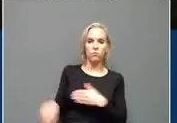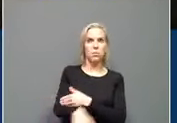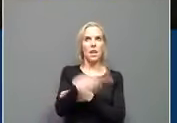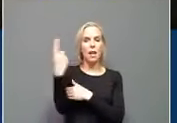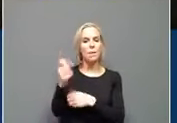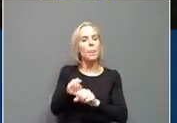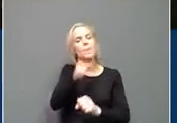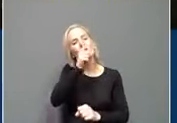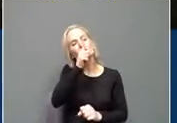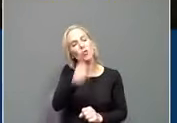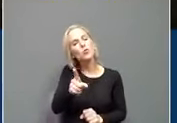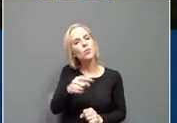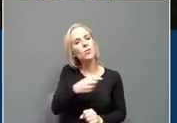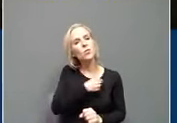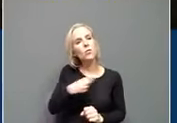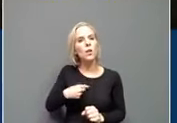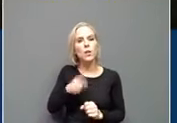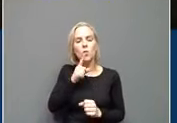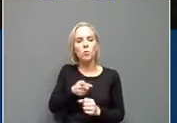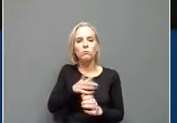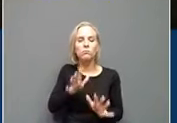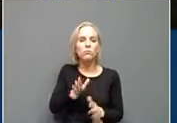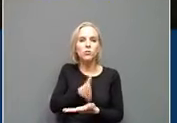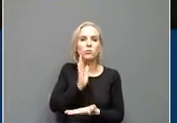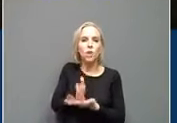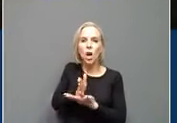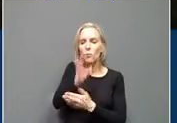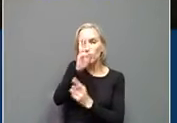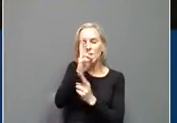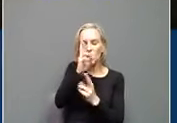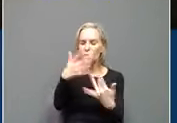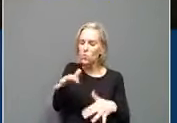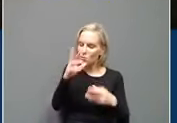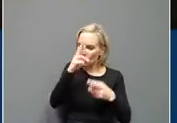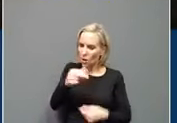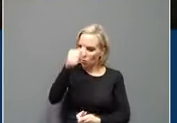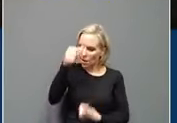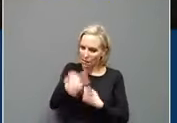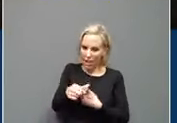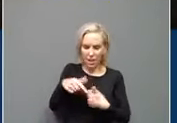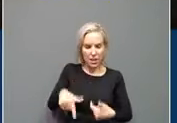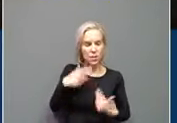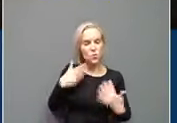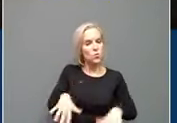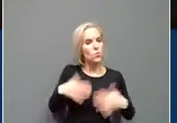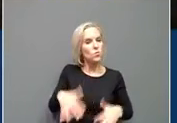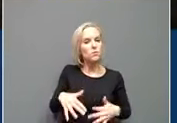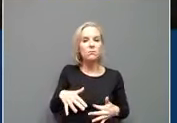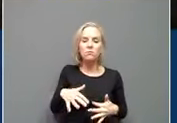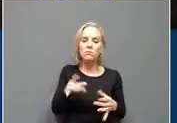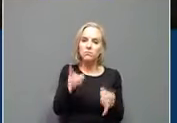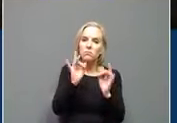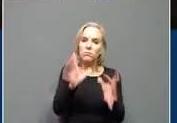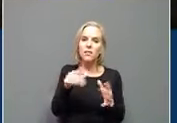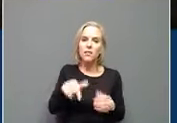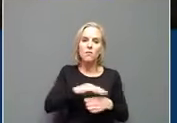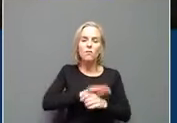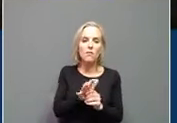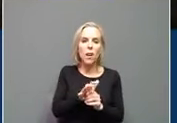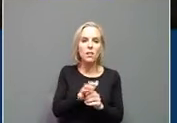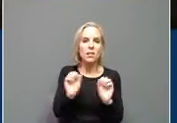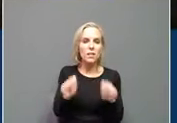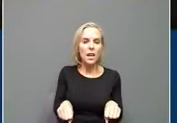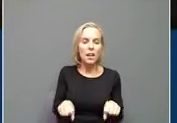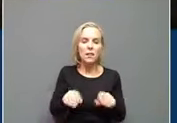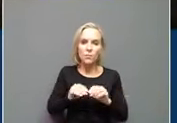sure we don't stop respecting how deadly and how difficult this virus can be. Now, we're also seeing increases